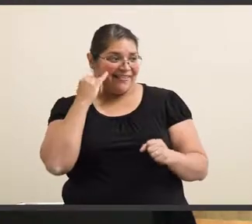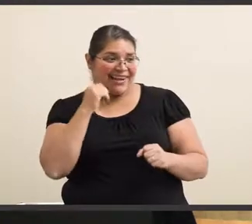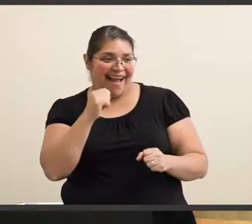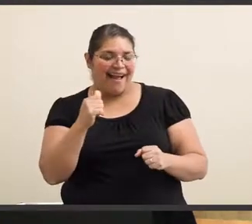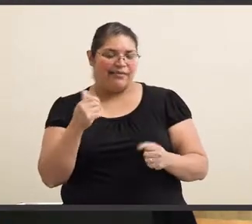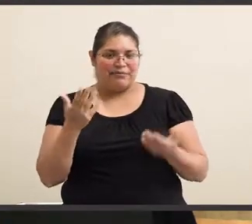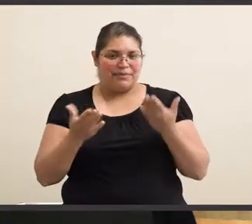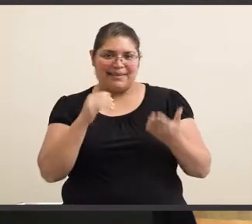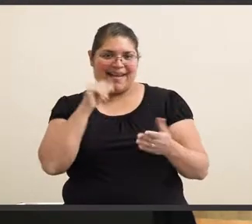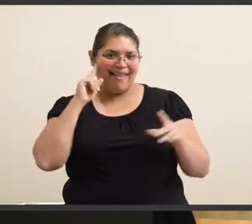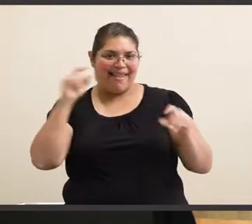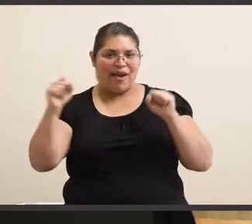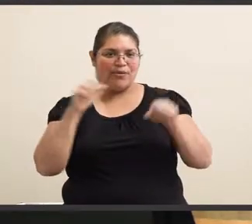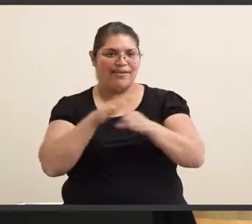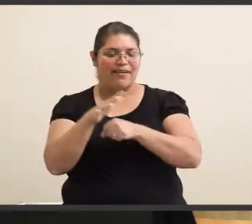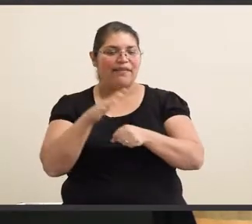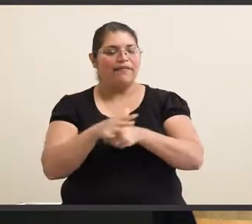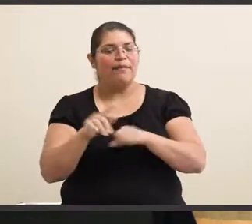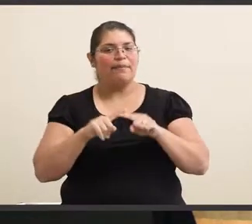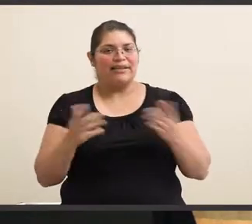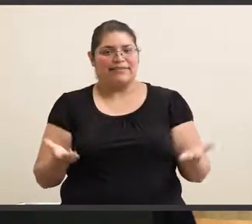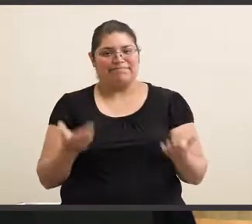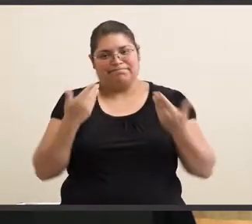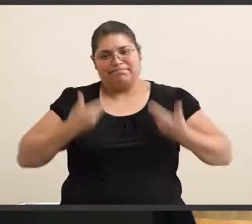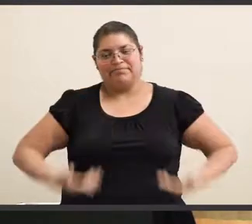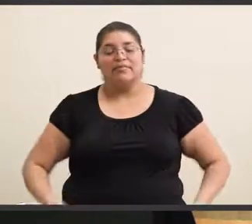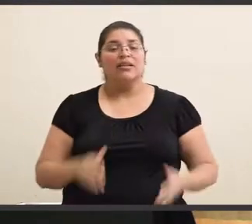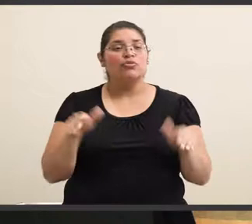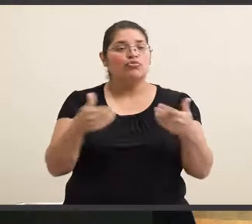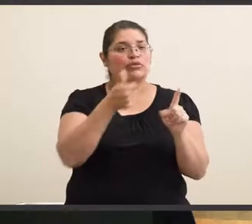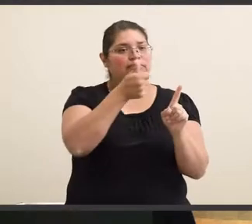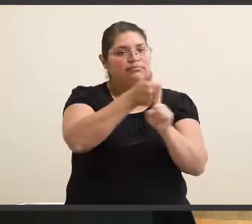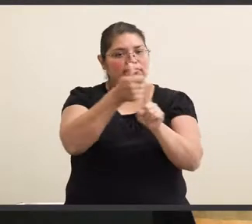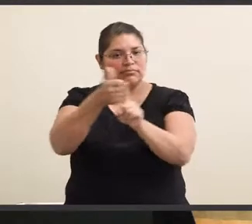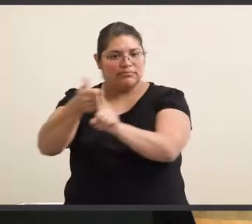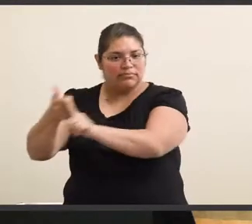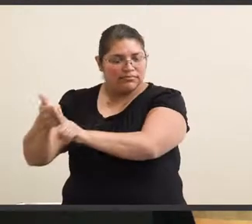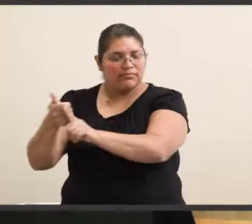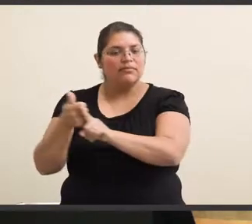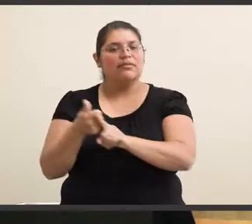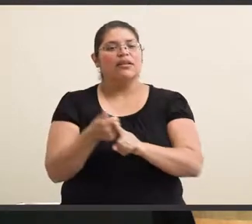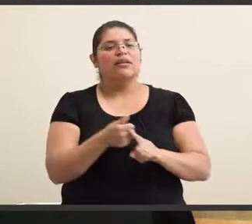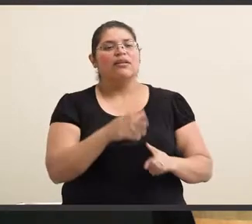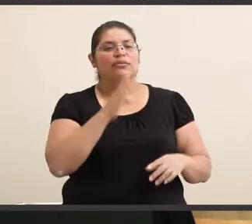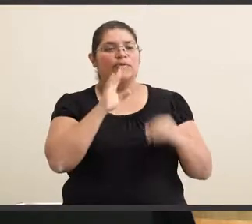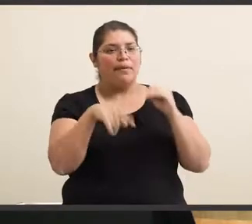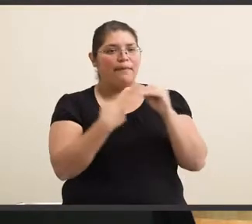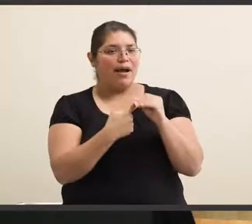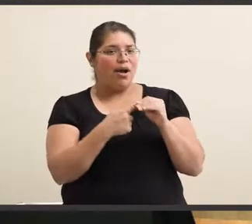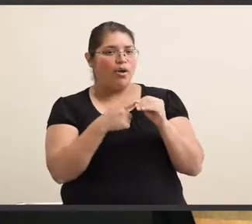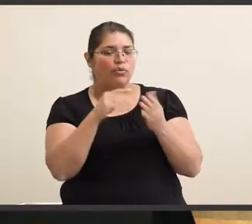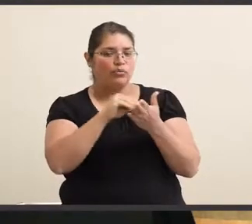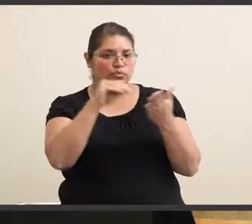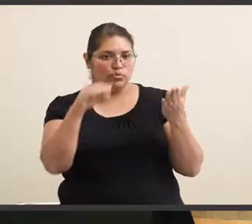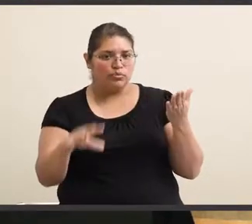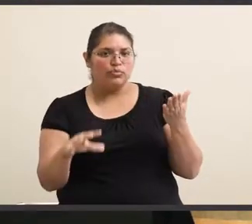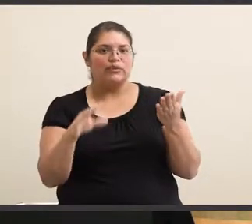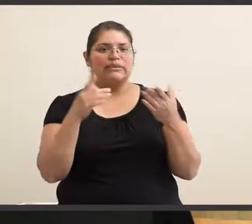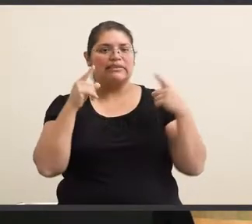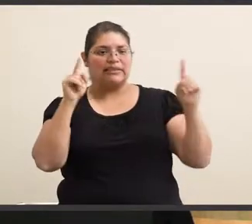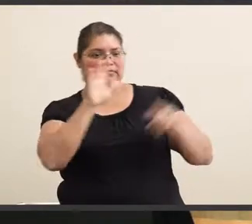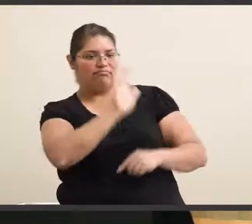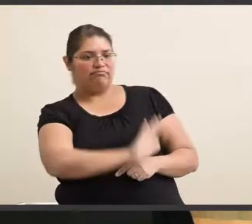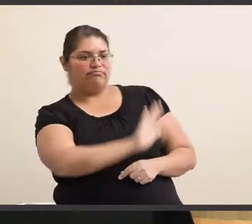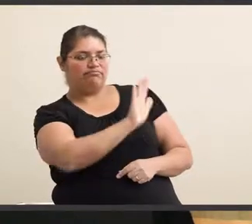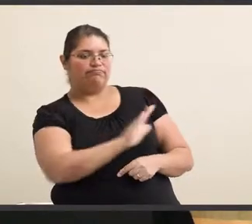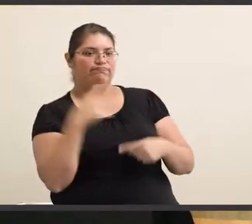So here we are. So I'm going to ask them to introduce themselves briefly, talk about their student, some successes that